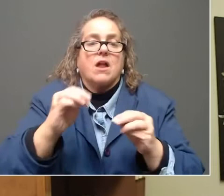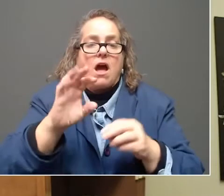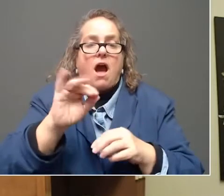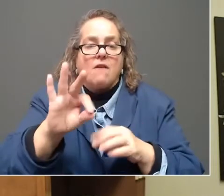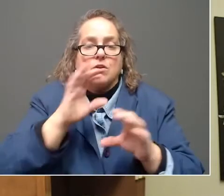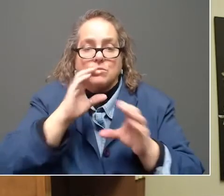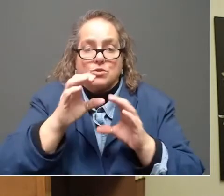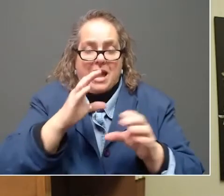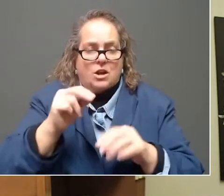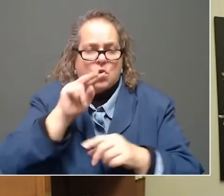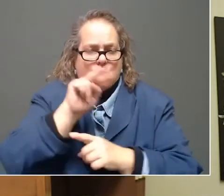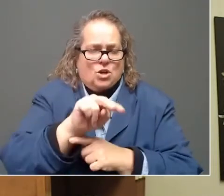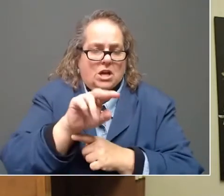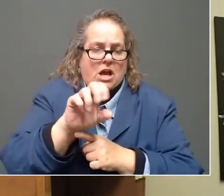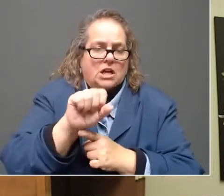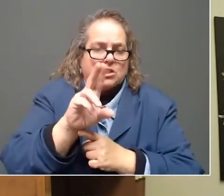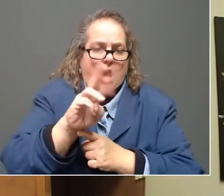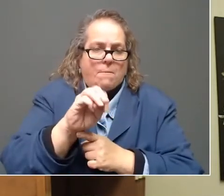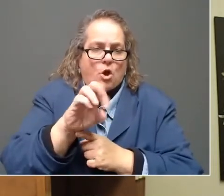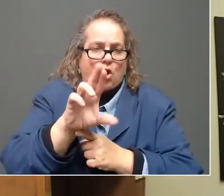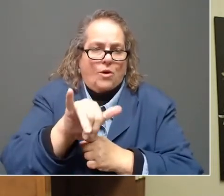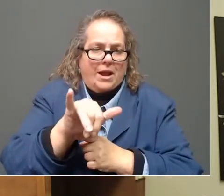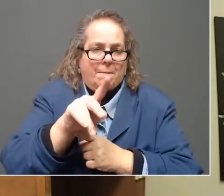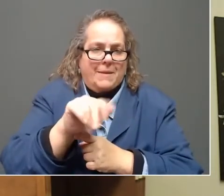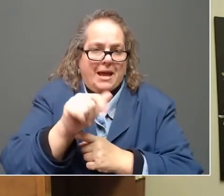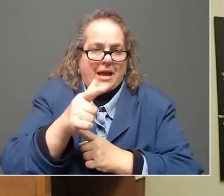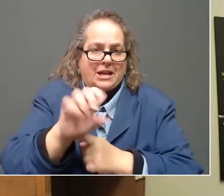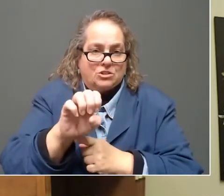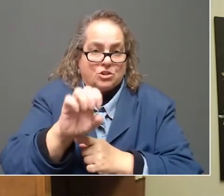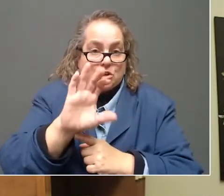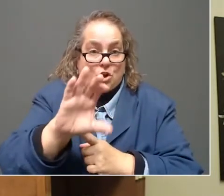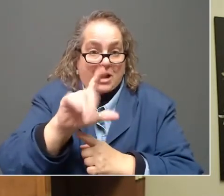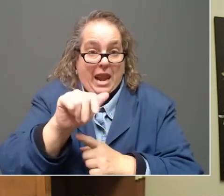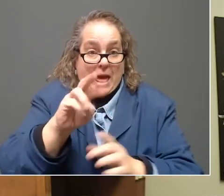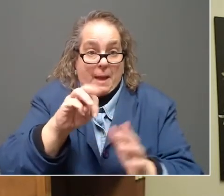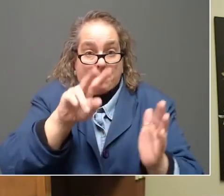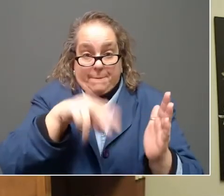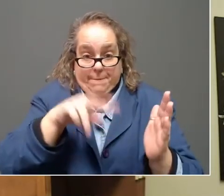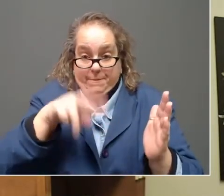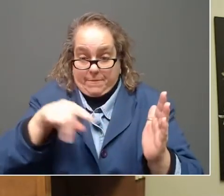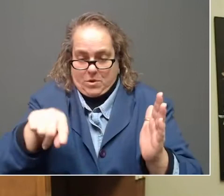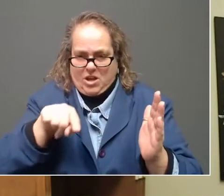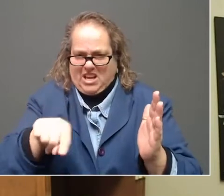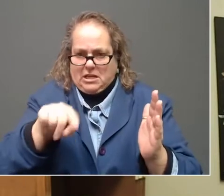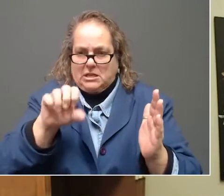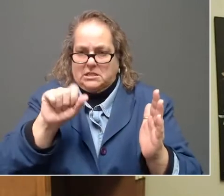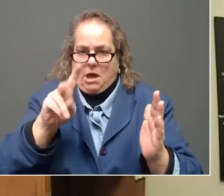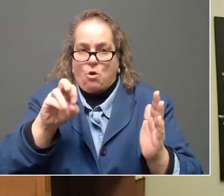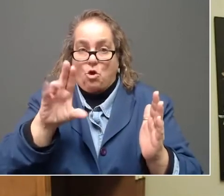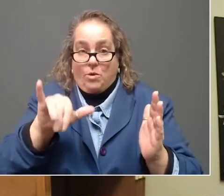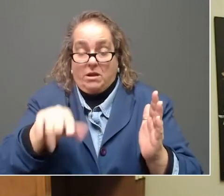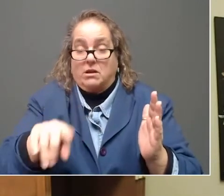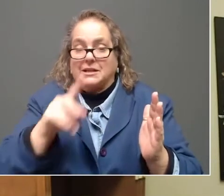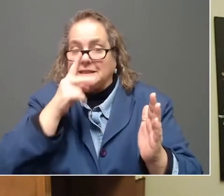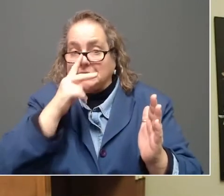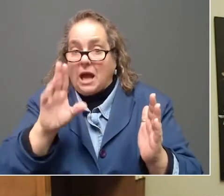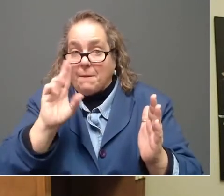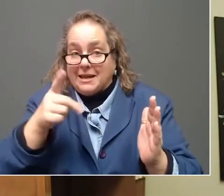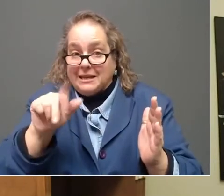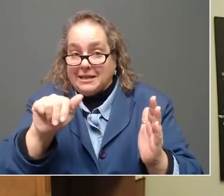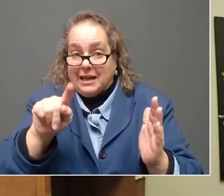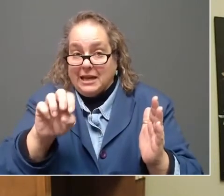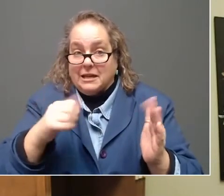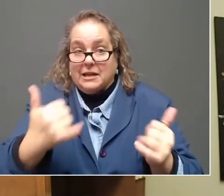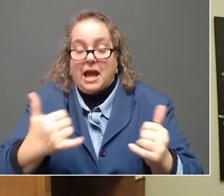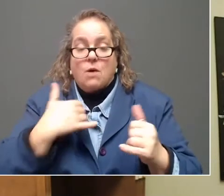page of your claim, which should show the update once it is done. I'm going to talk again quickly about the Bank of America